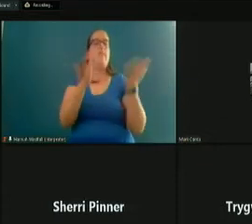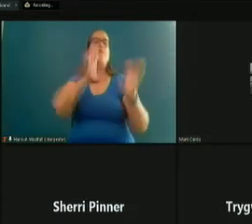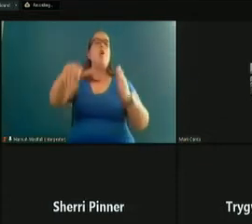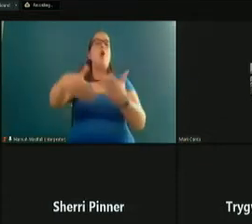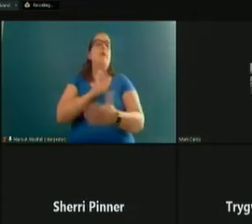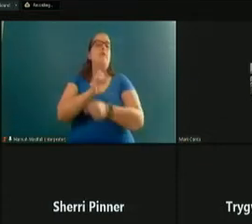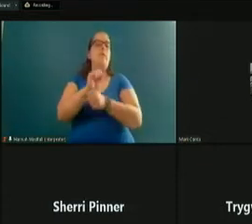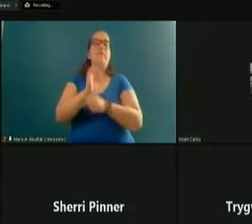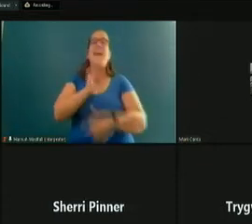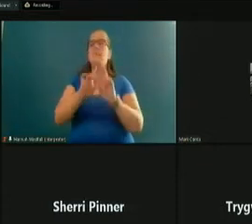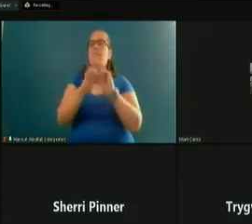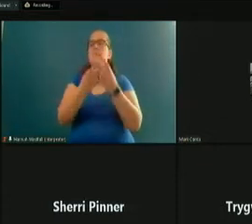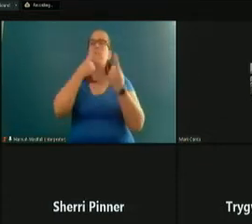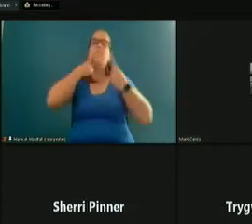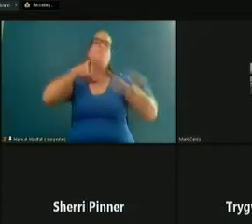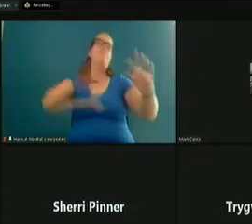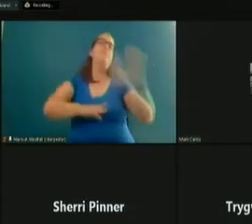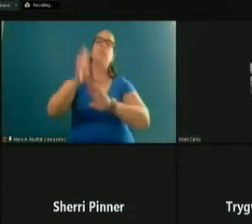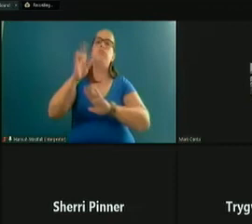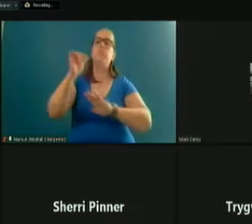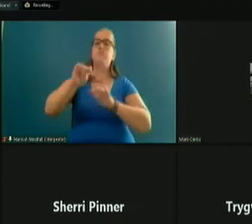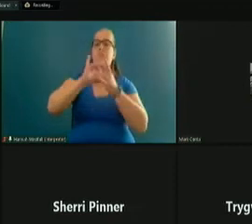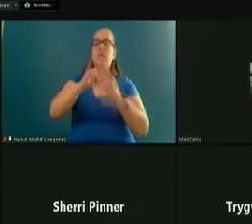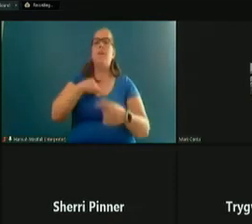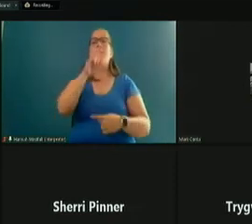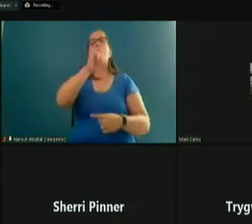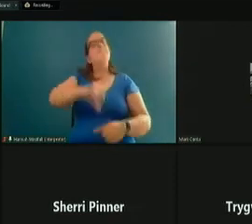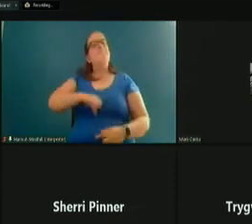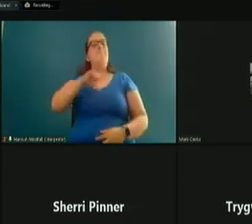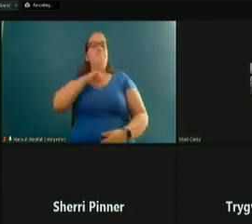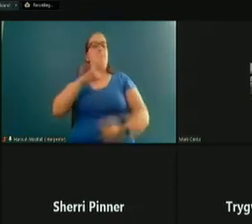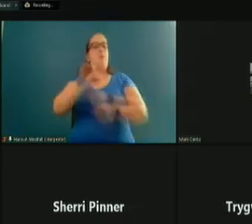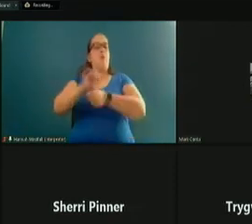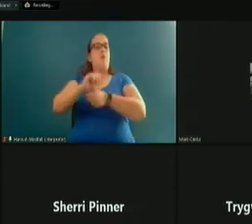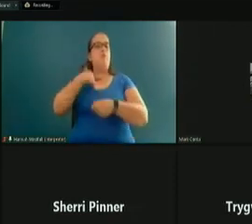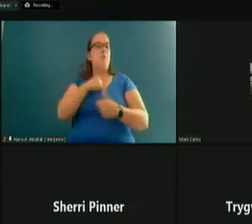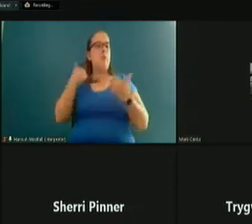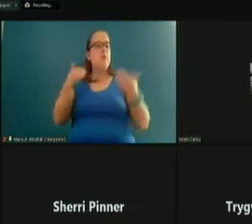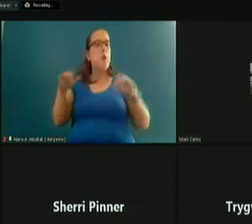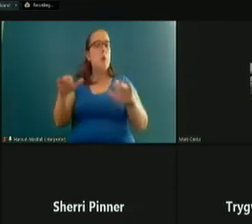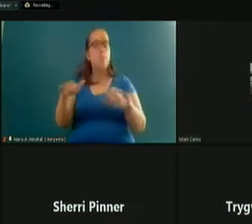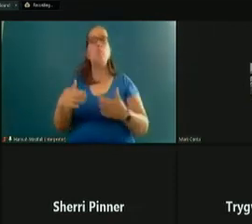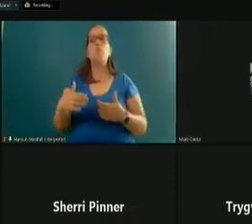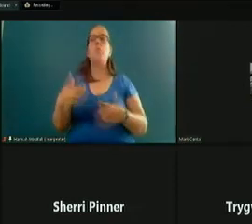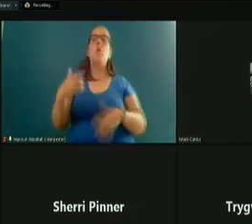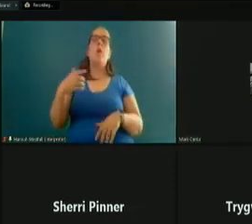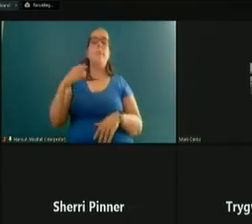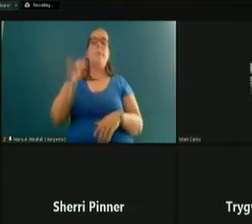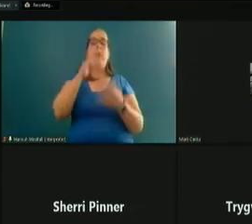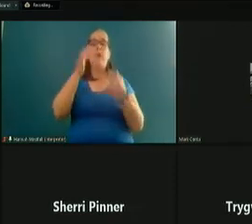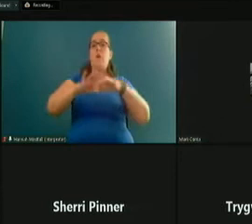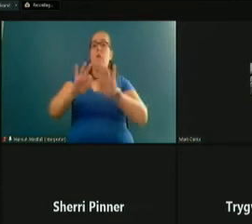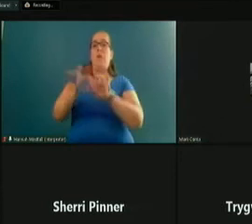department excels in this regard, and I am so genuinely proud of the work that we do. It's worthy of a standalone